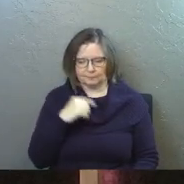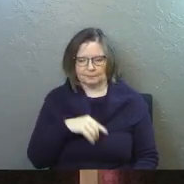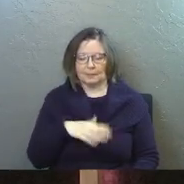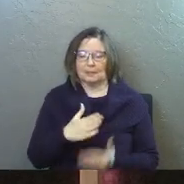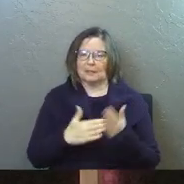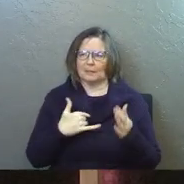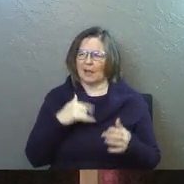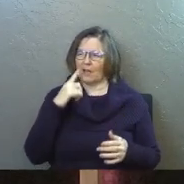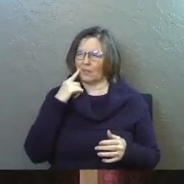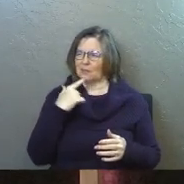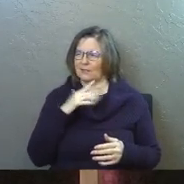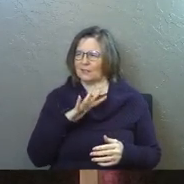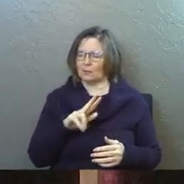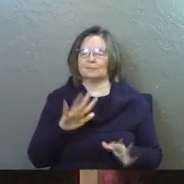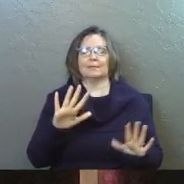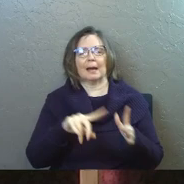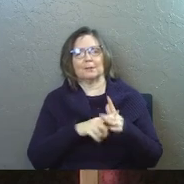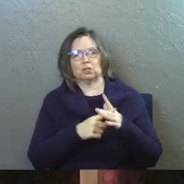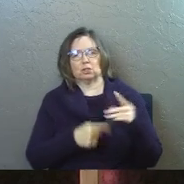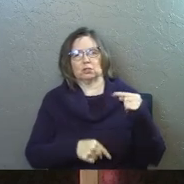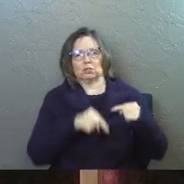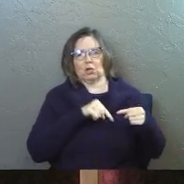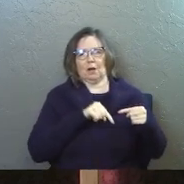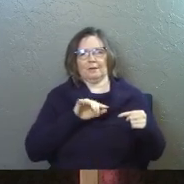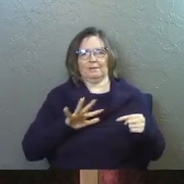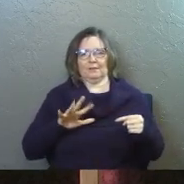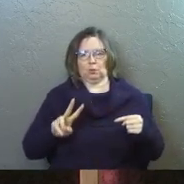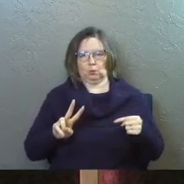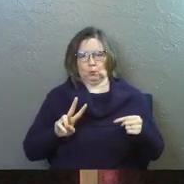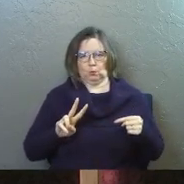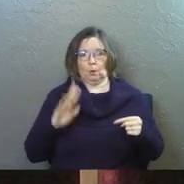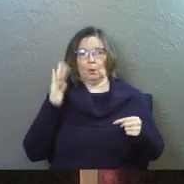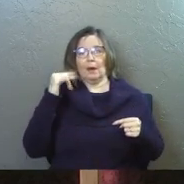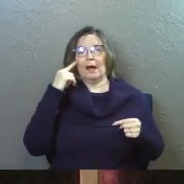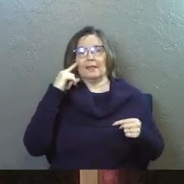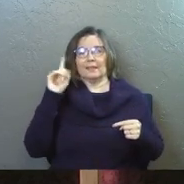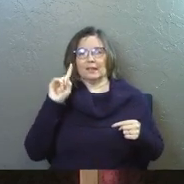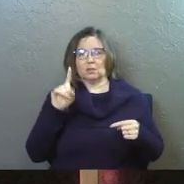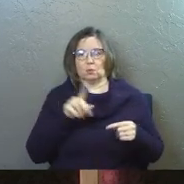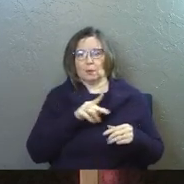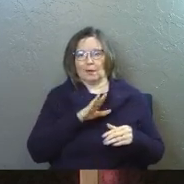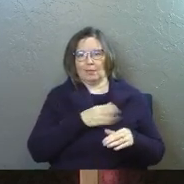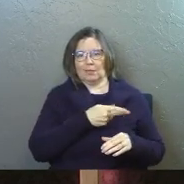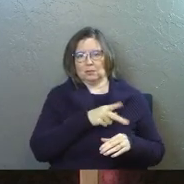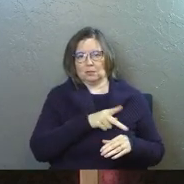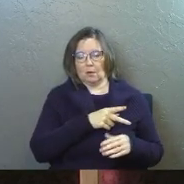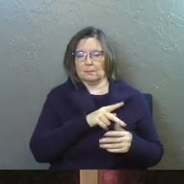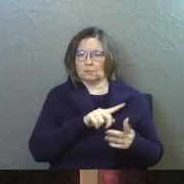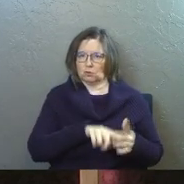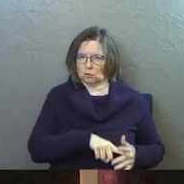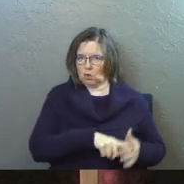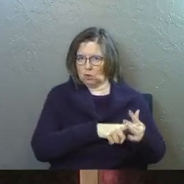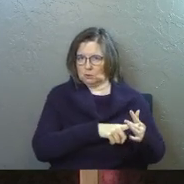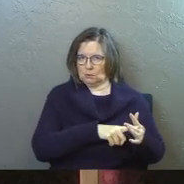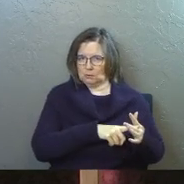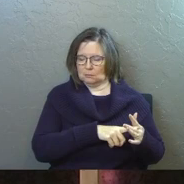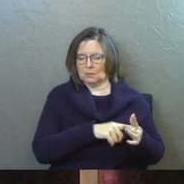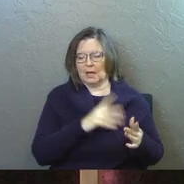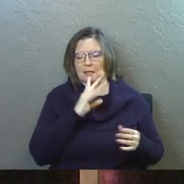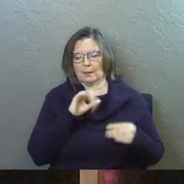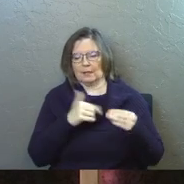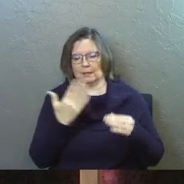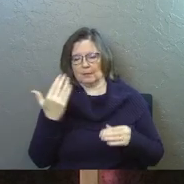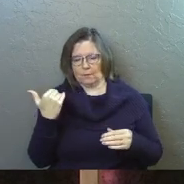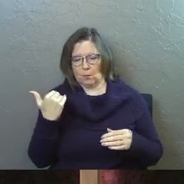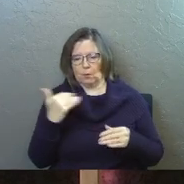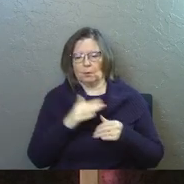Some of you are like, I thought you said 53. I'm starting in 52. Um, because I believe that's where the song starts. Um, I've talked about